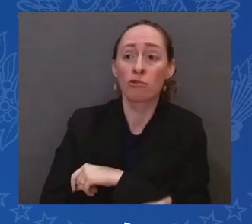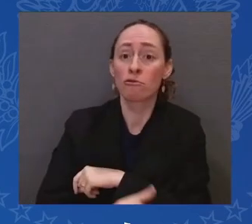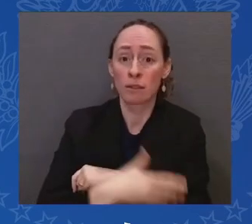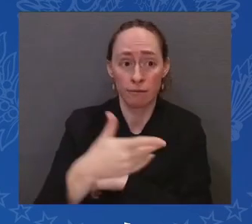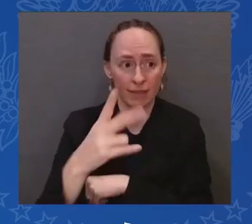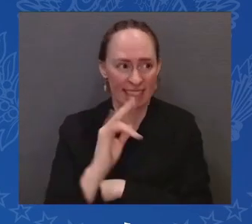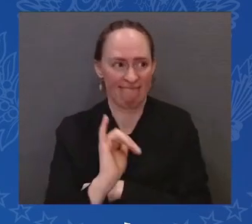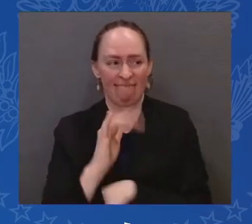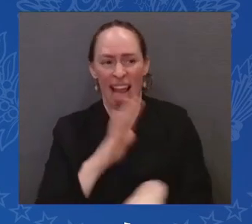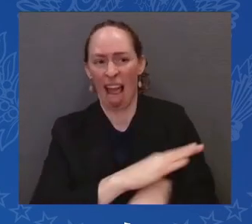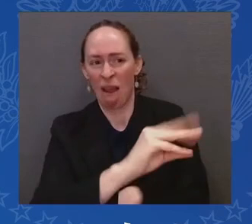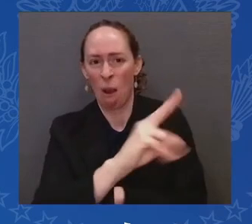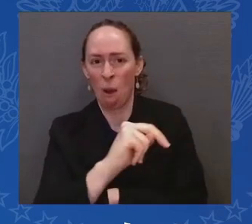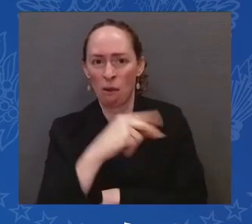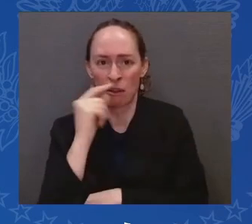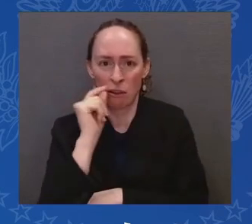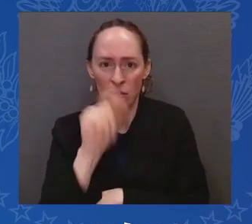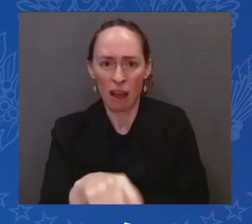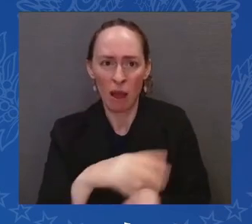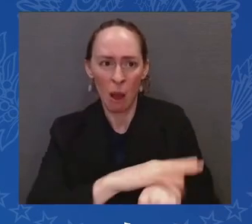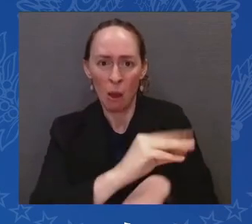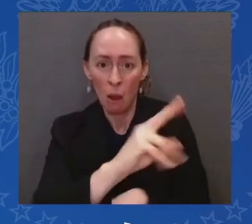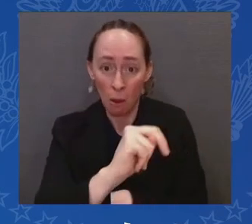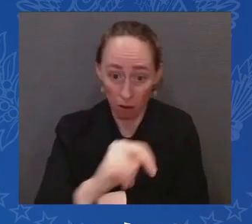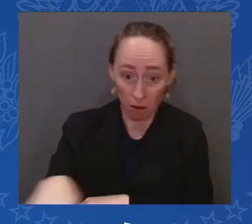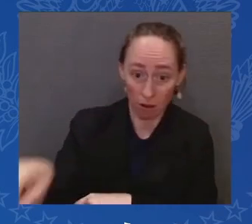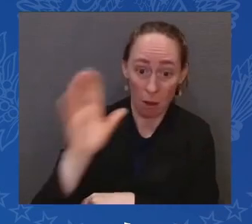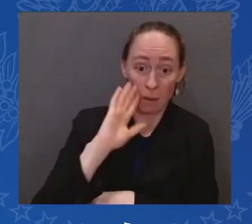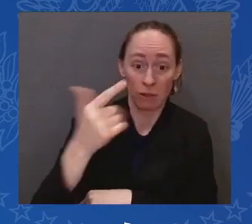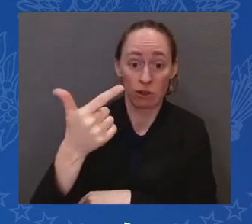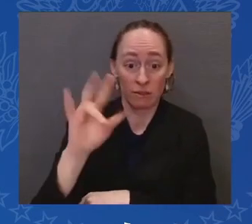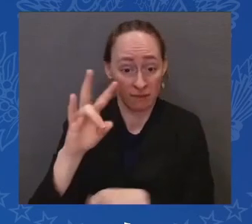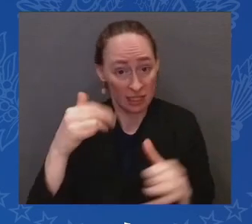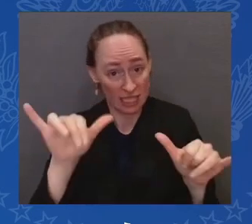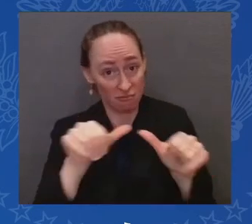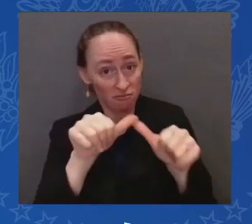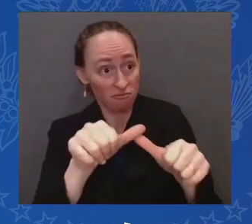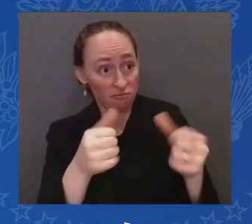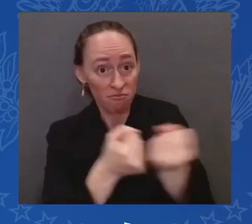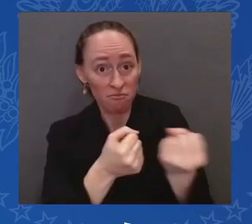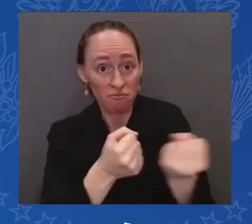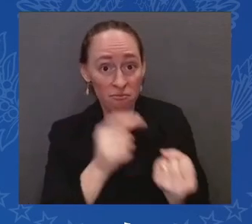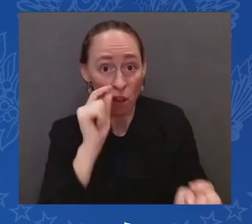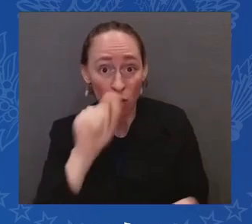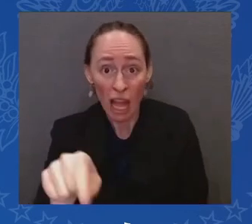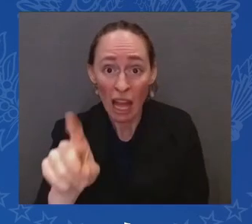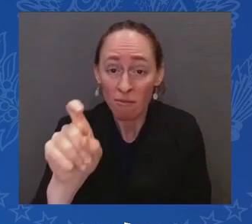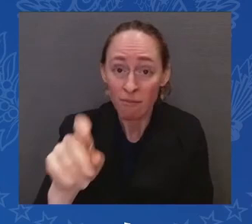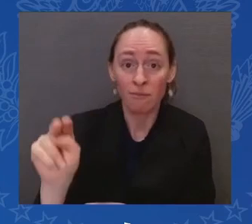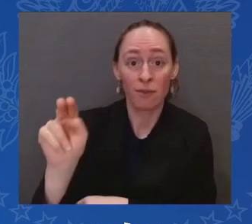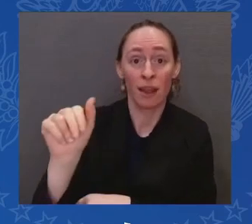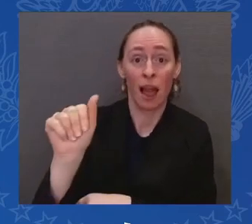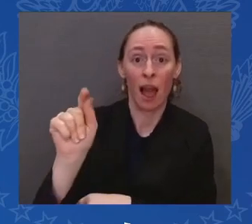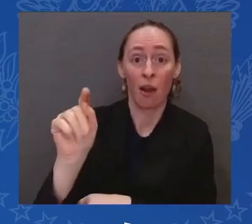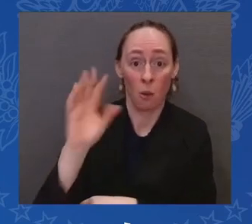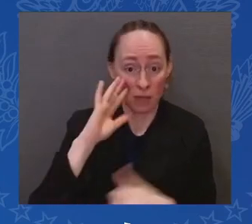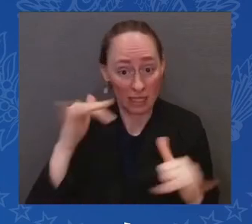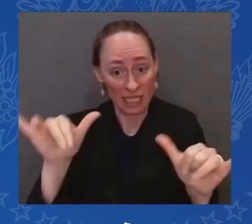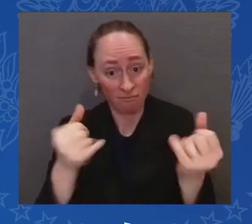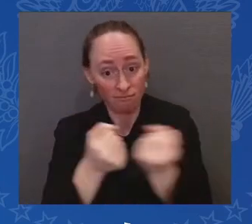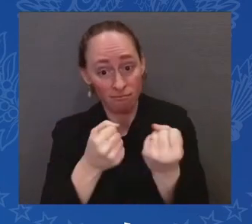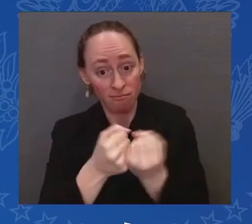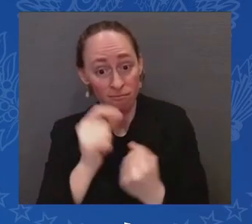G7? What's going to happen in terms of our NATO allies? What are they going to do? If we walk away now,